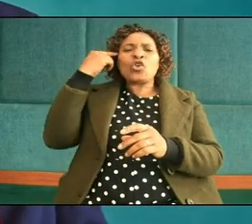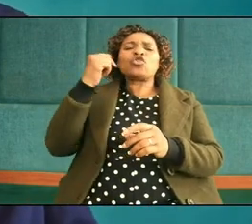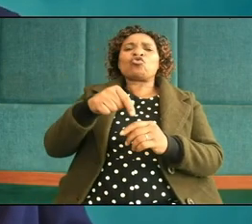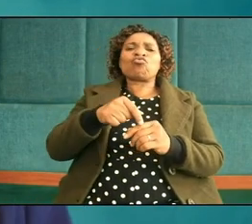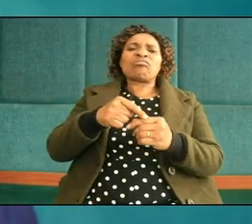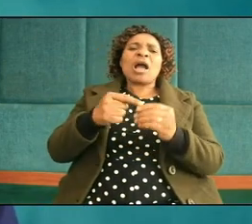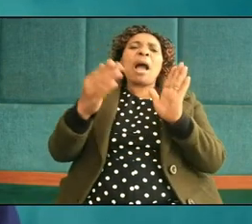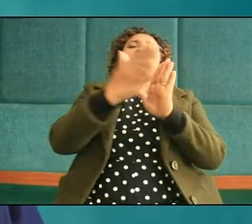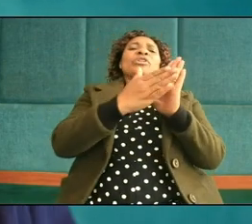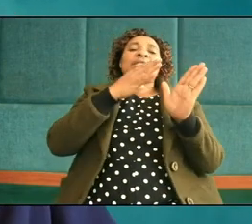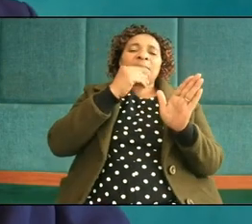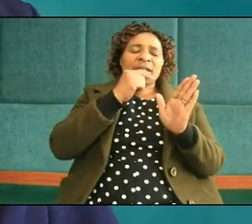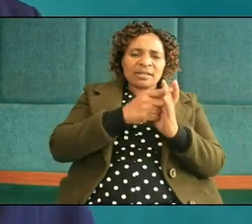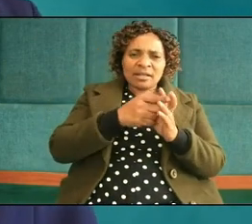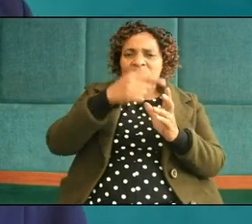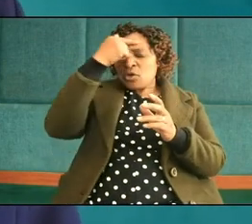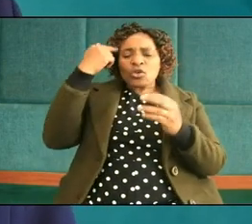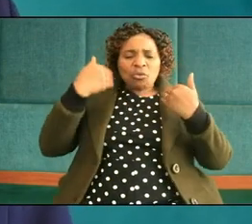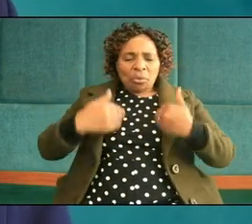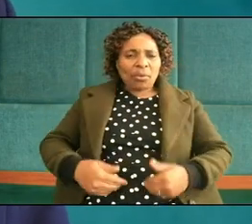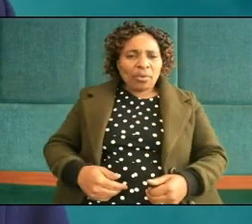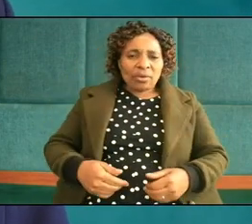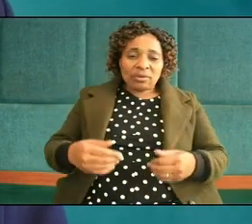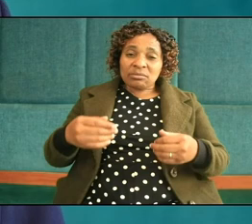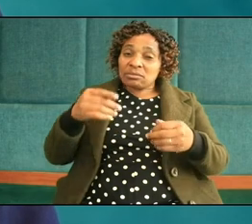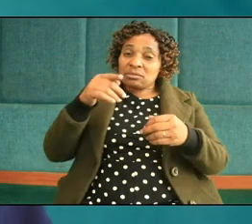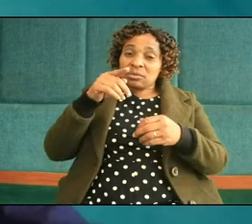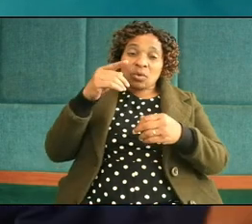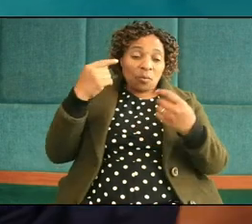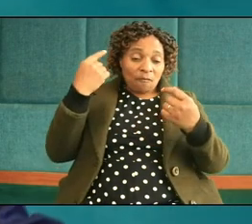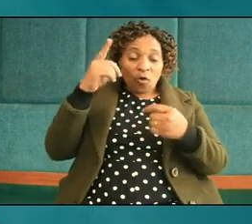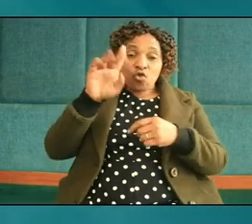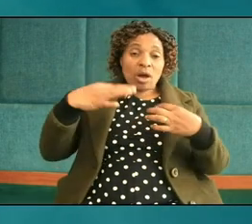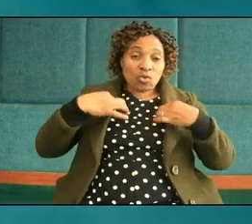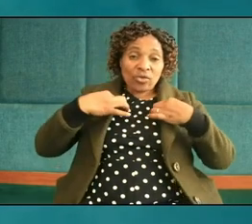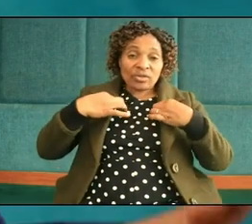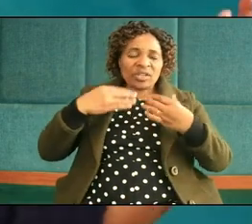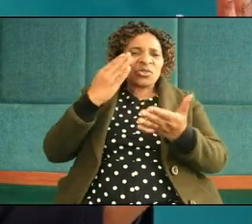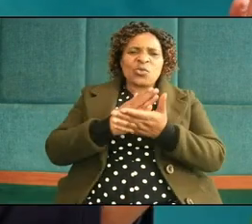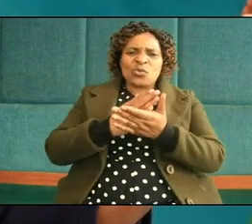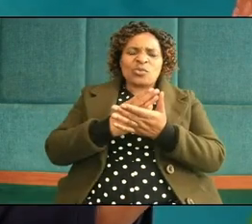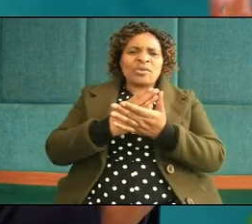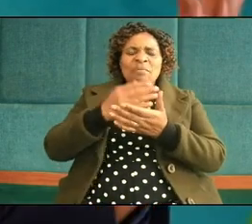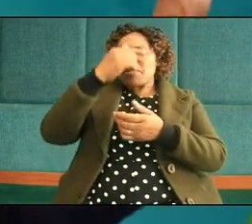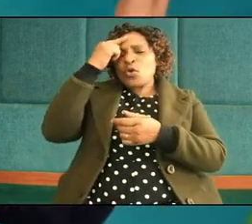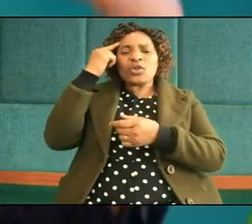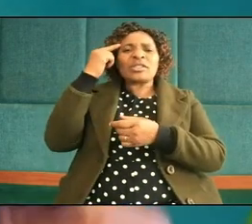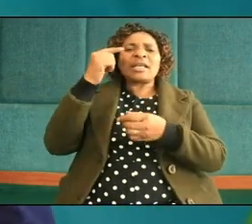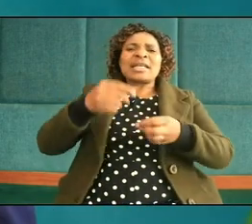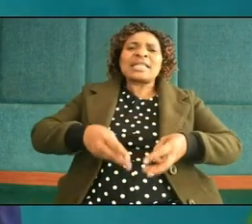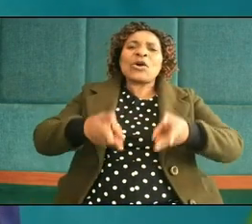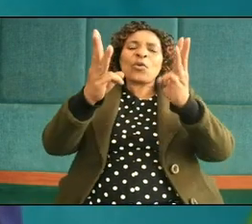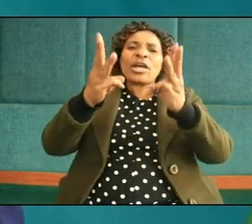men because of your dress really it's because the way you